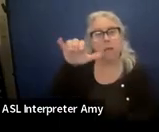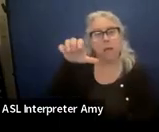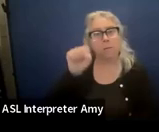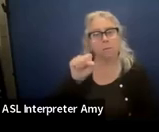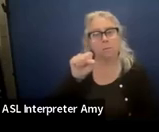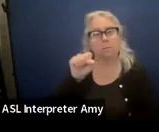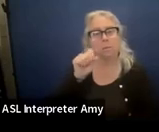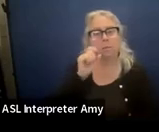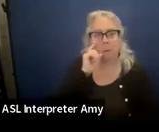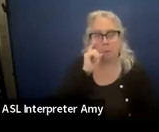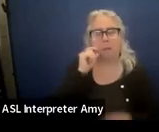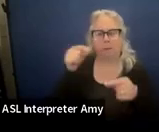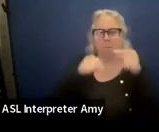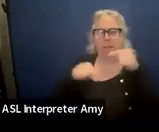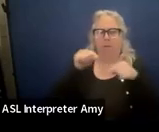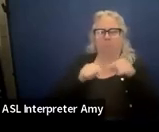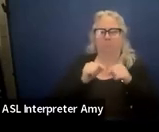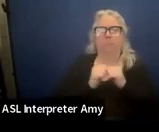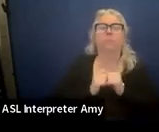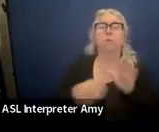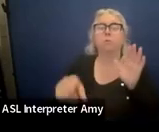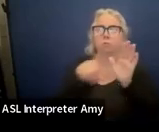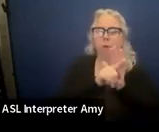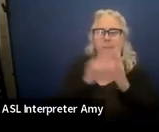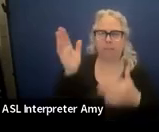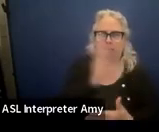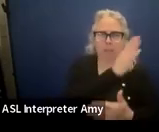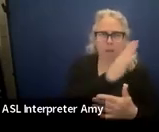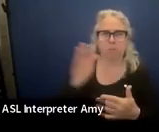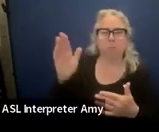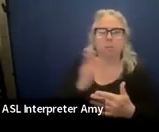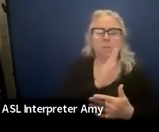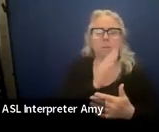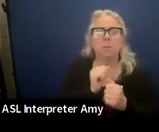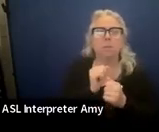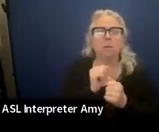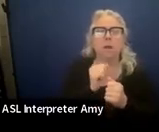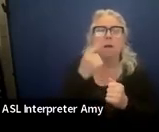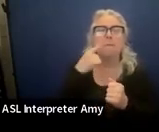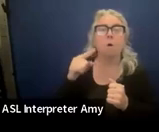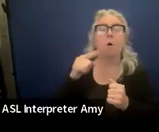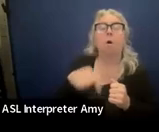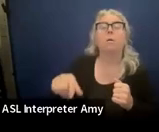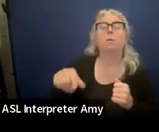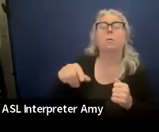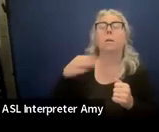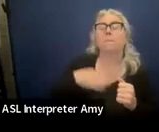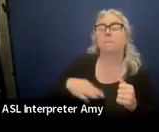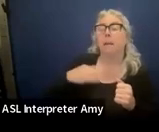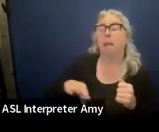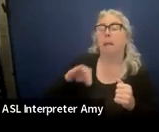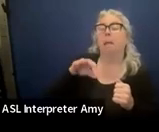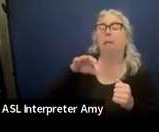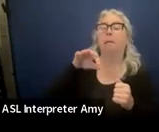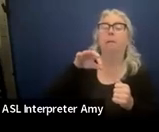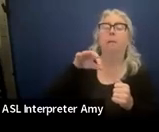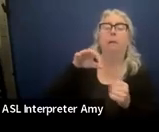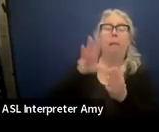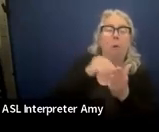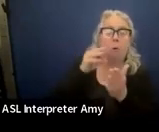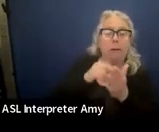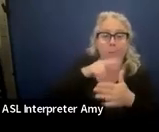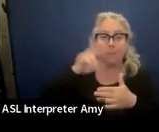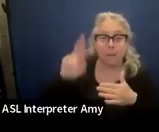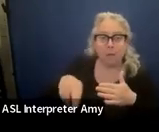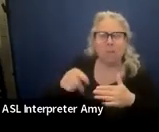are. Sorry, I'm going to go back. So there's a grade span for main learning results. I think Common Core has.